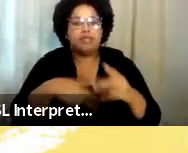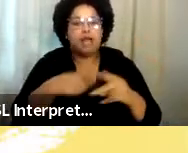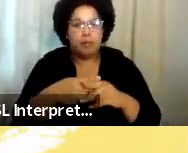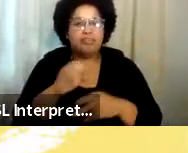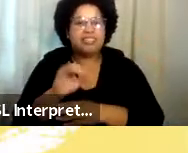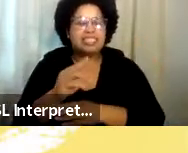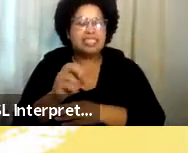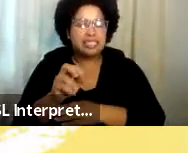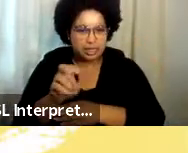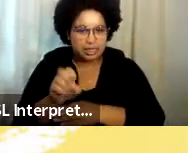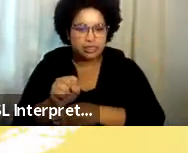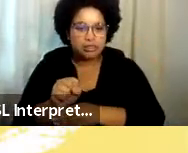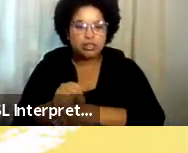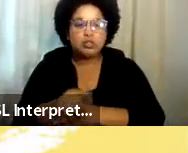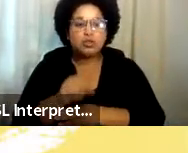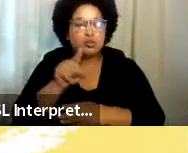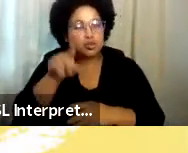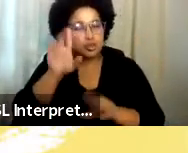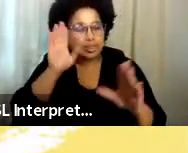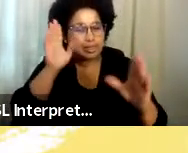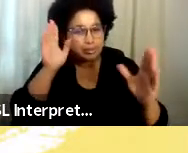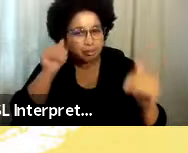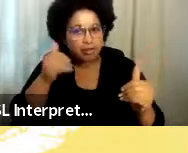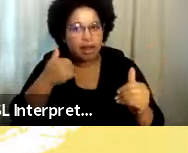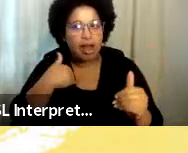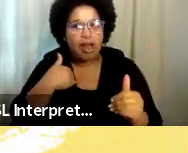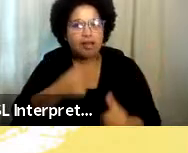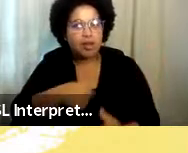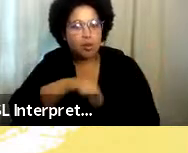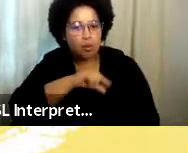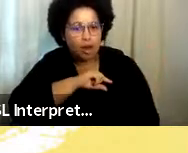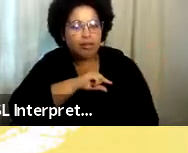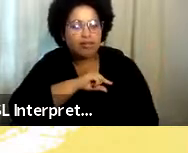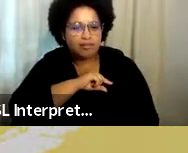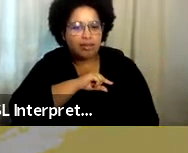coordination should you choose to perform in these scenes.